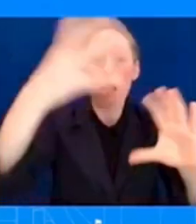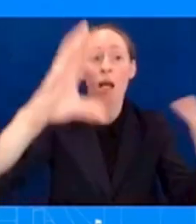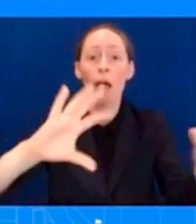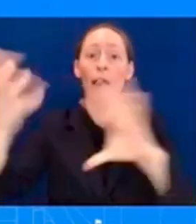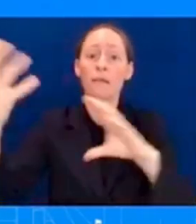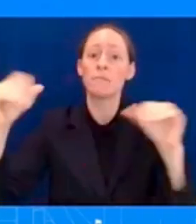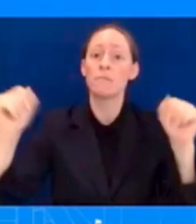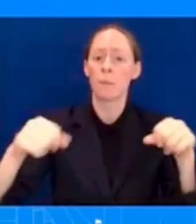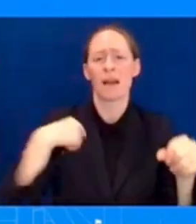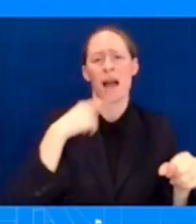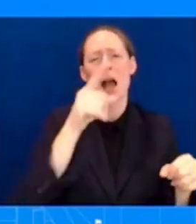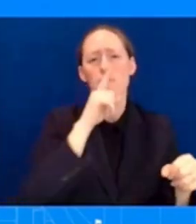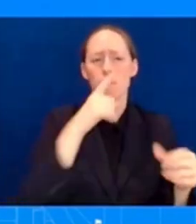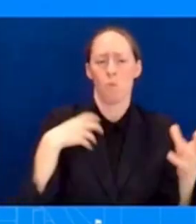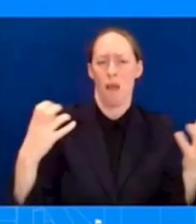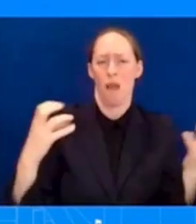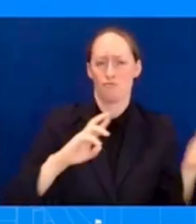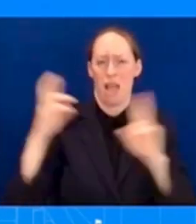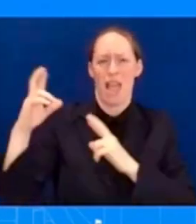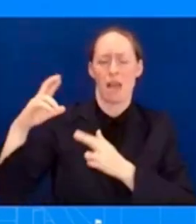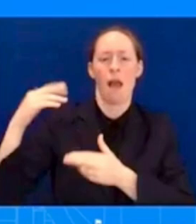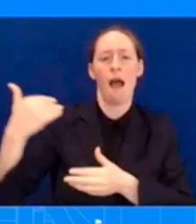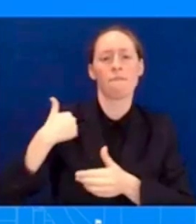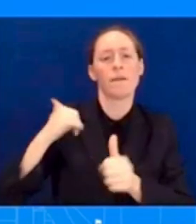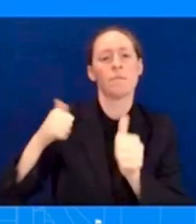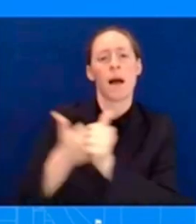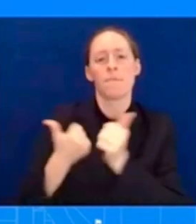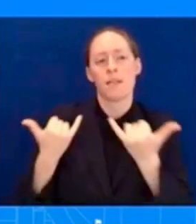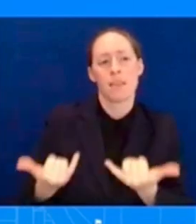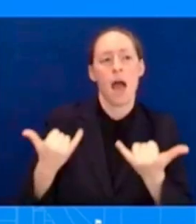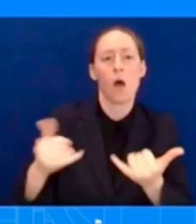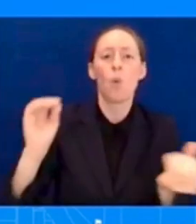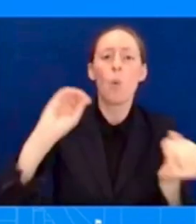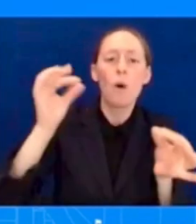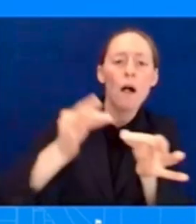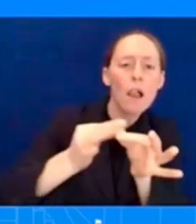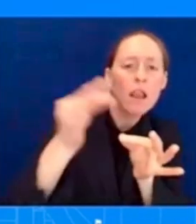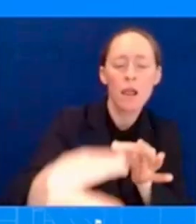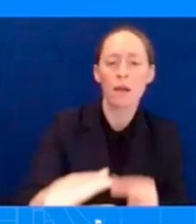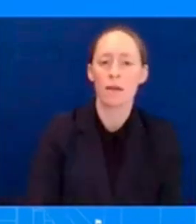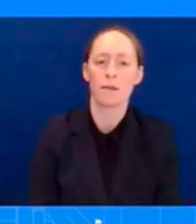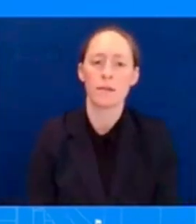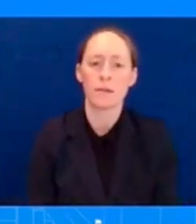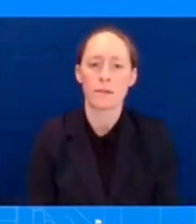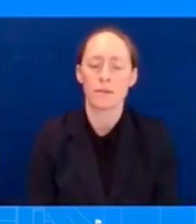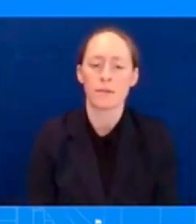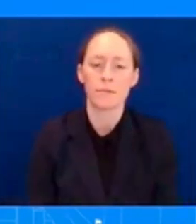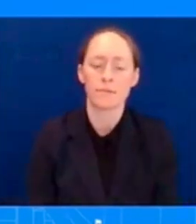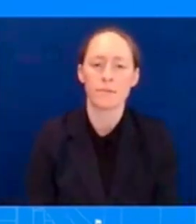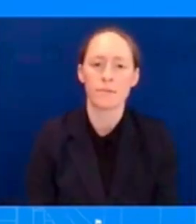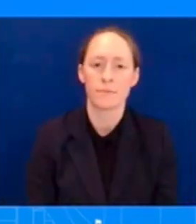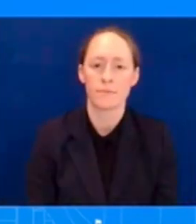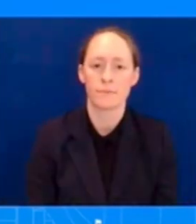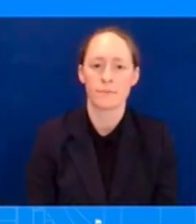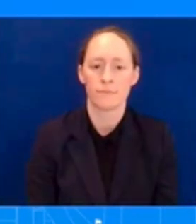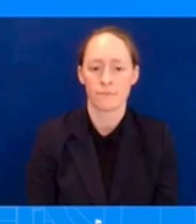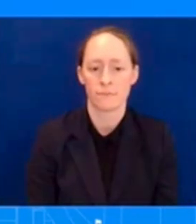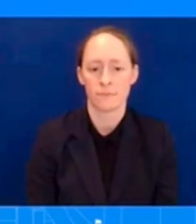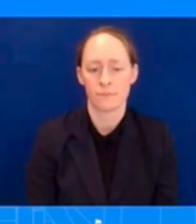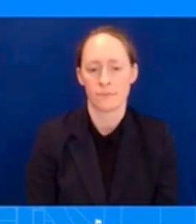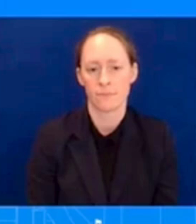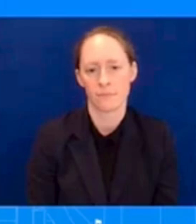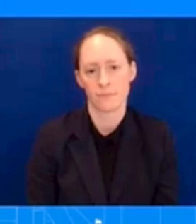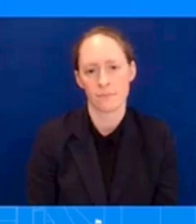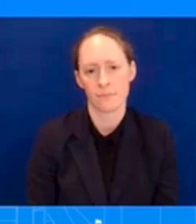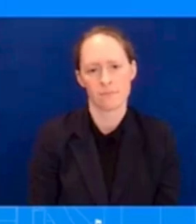administrators kelly o'donnell from nbc can you speak to the issue of ongoing communications in the earliest